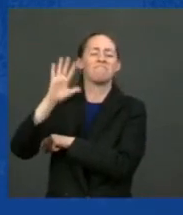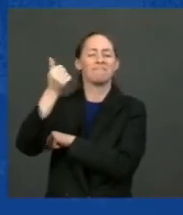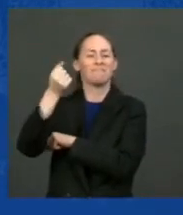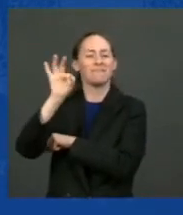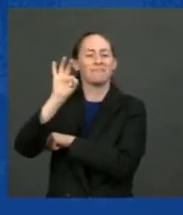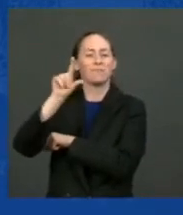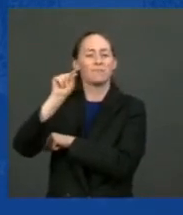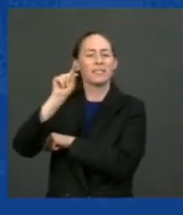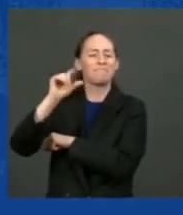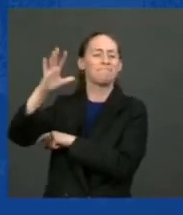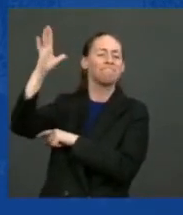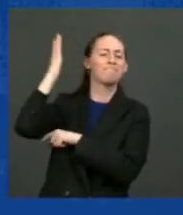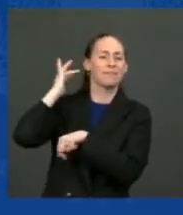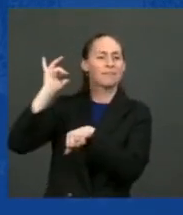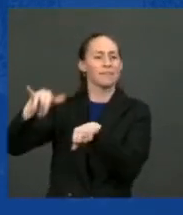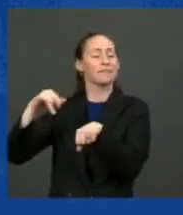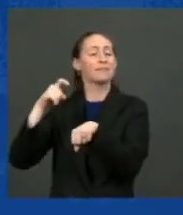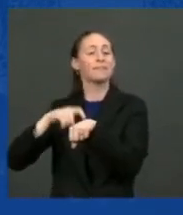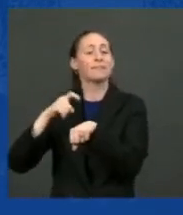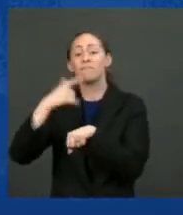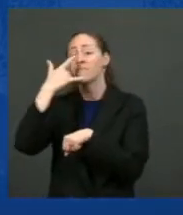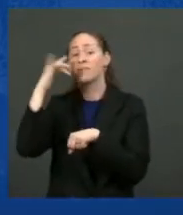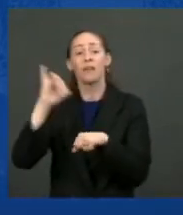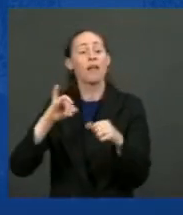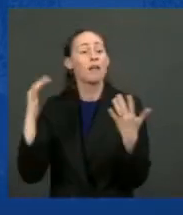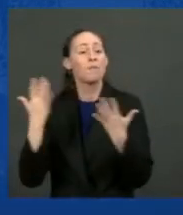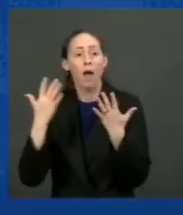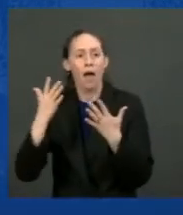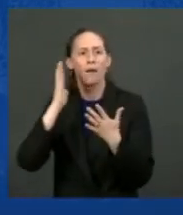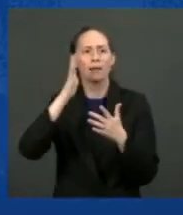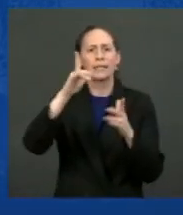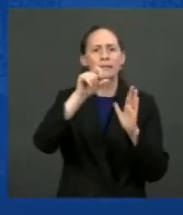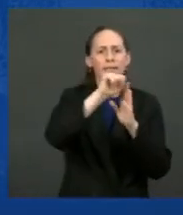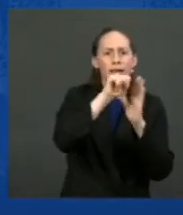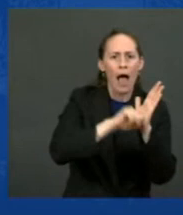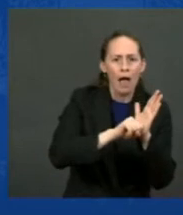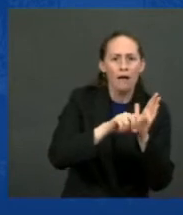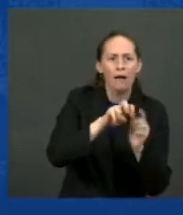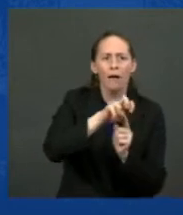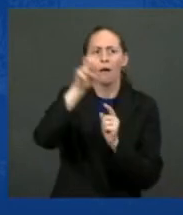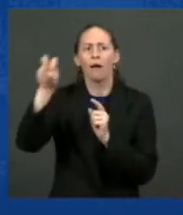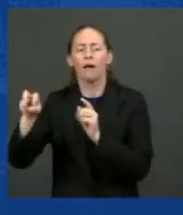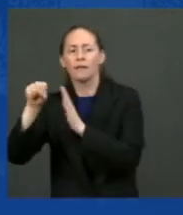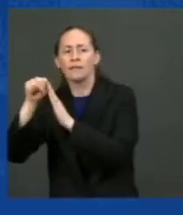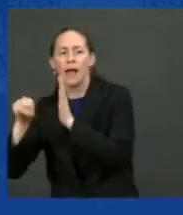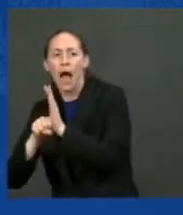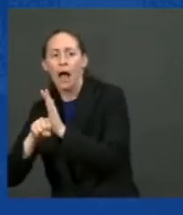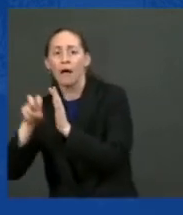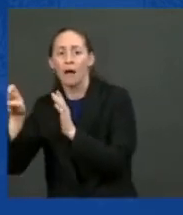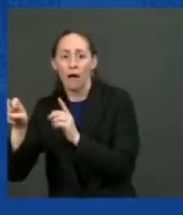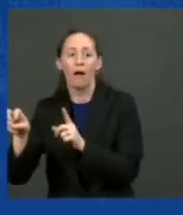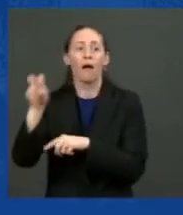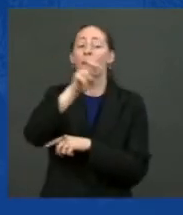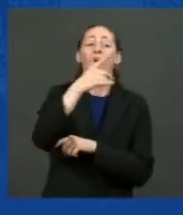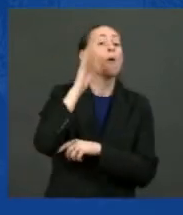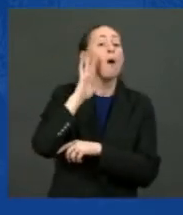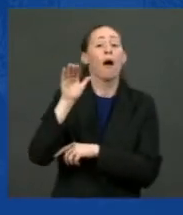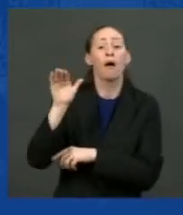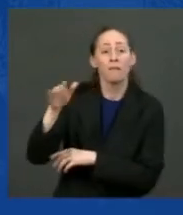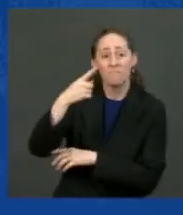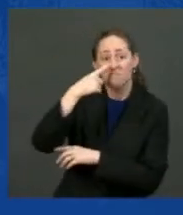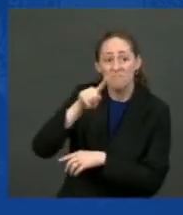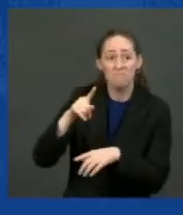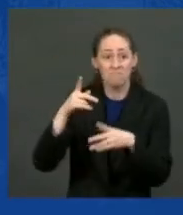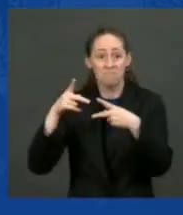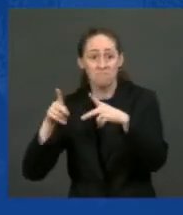best or worse? Like if the bridges suck, we've got to get better bridges. people that they put allow them to put 20,000 gallons of gasoline under